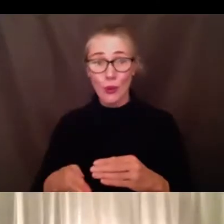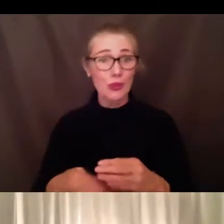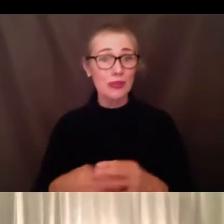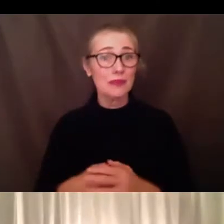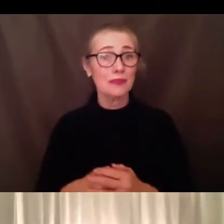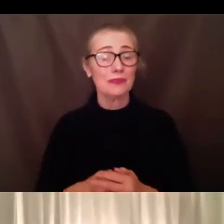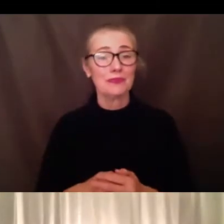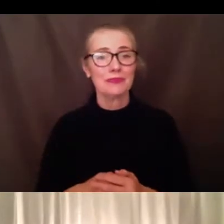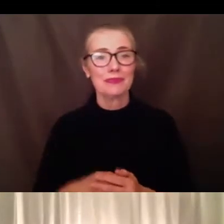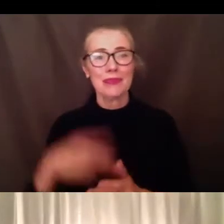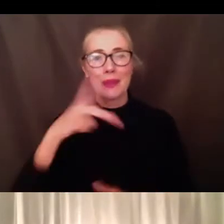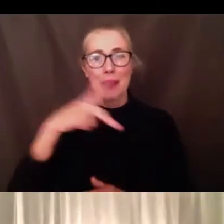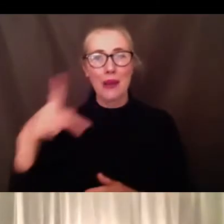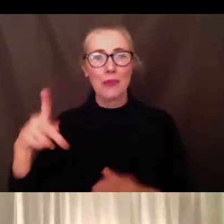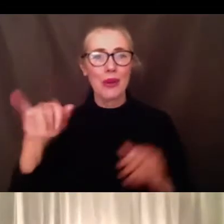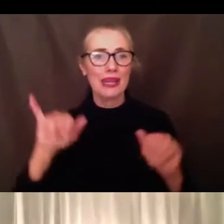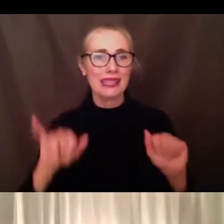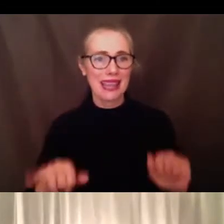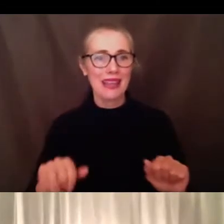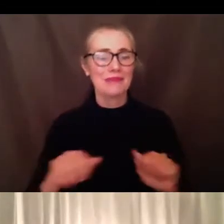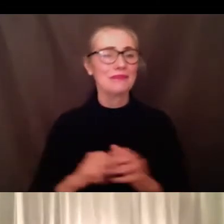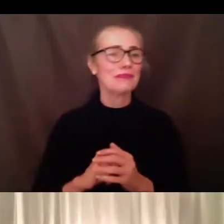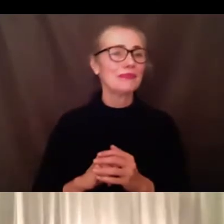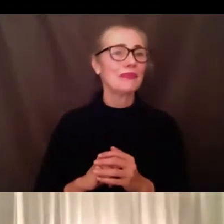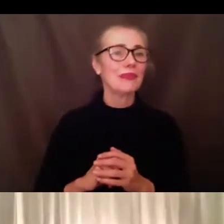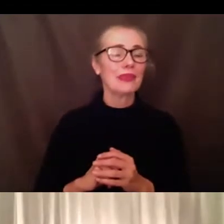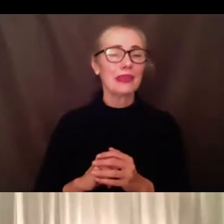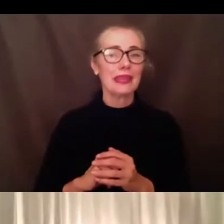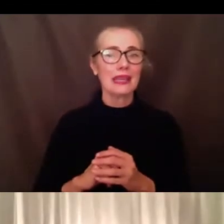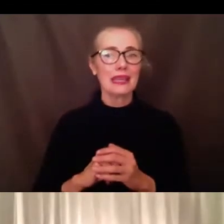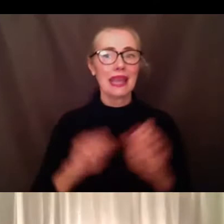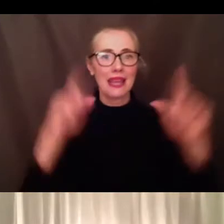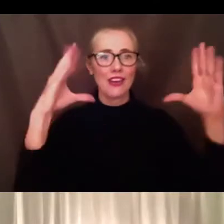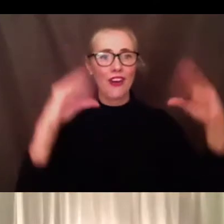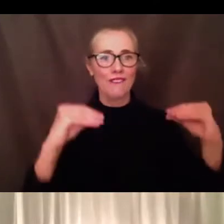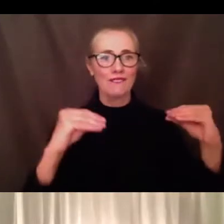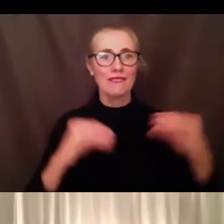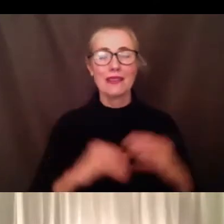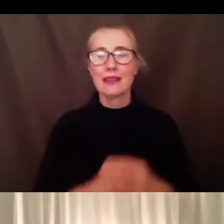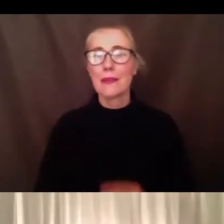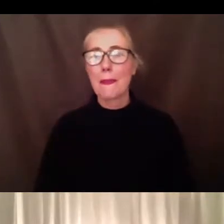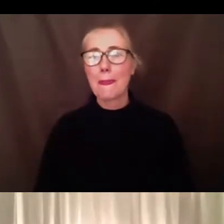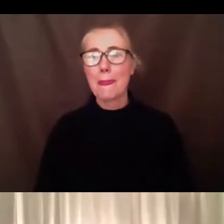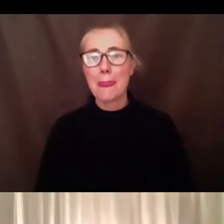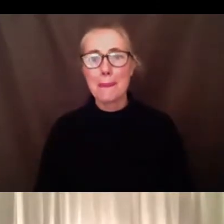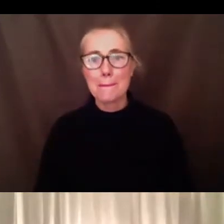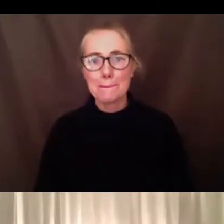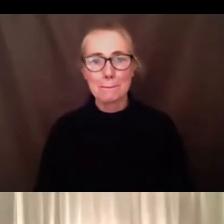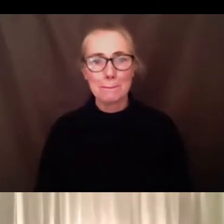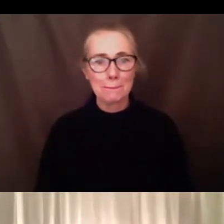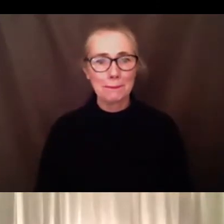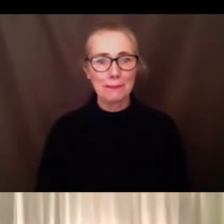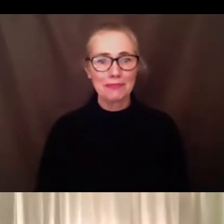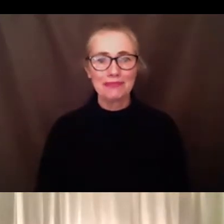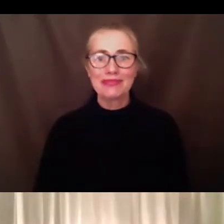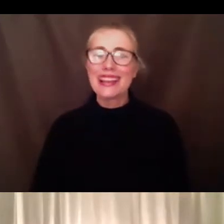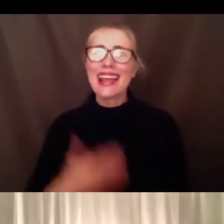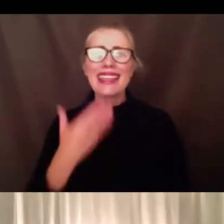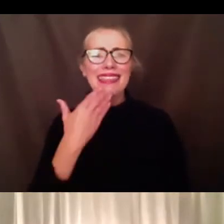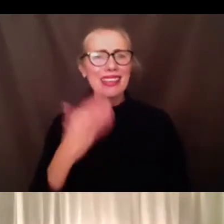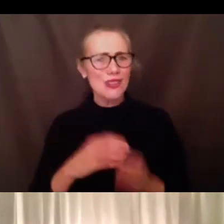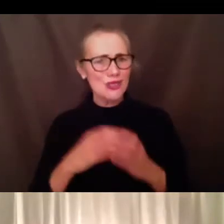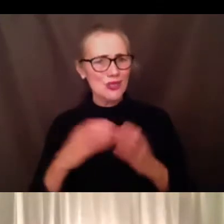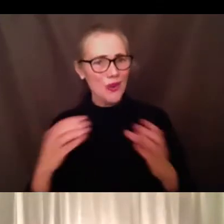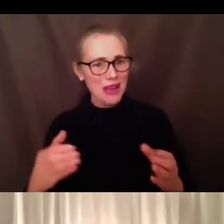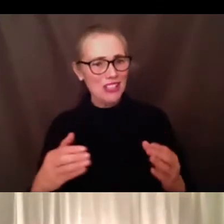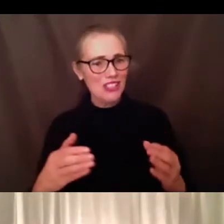powerpoint off thank you oh thank you so much i uh i'm sure i'm joined by the board members in sharing my